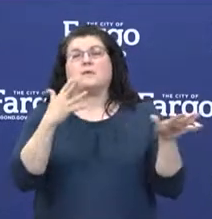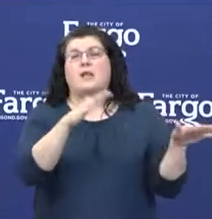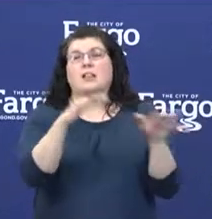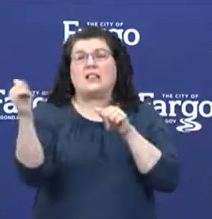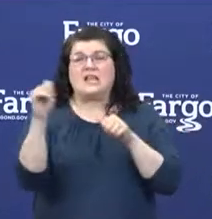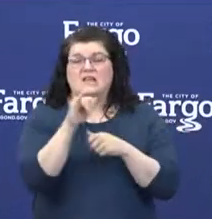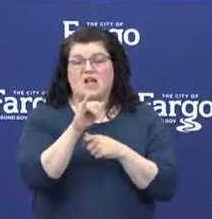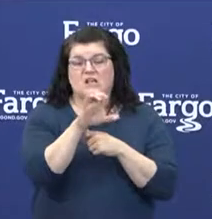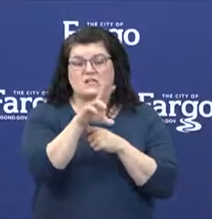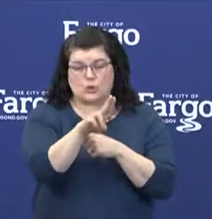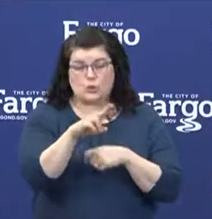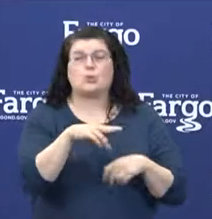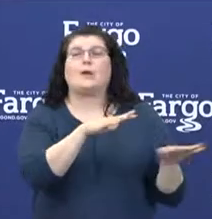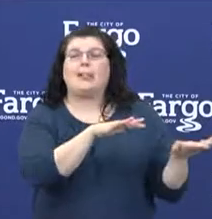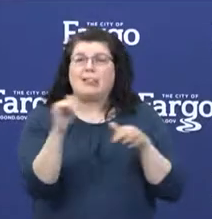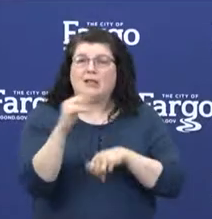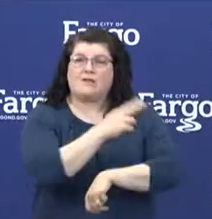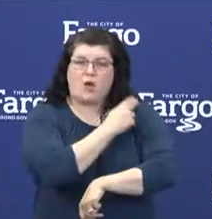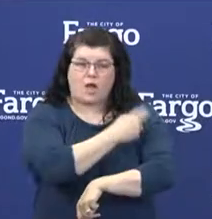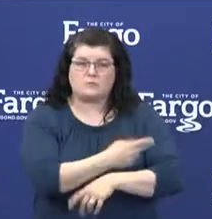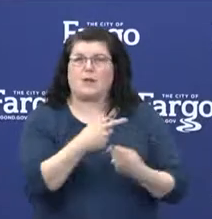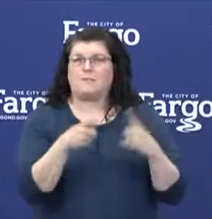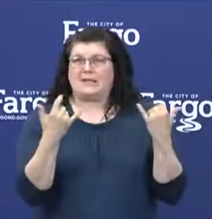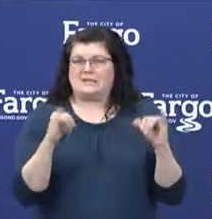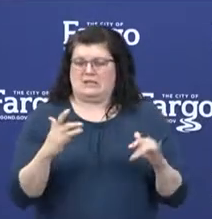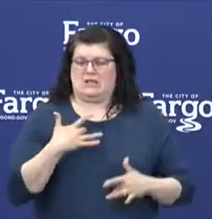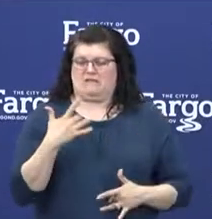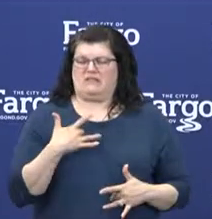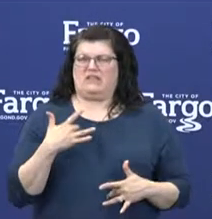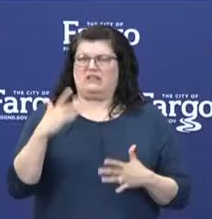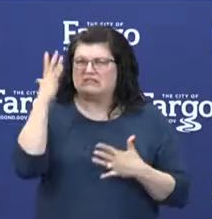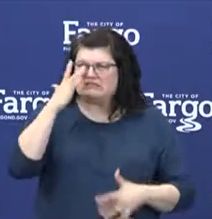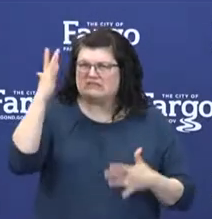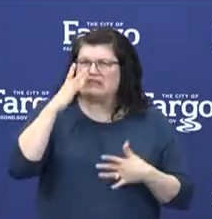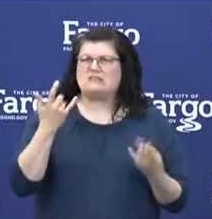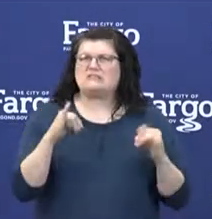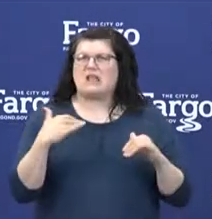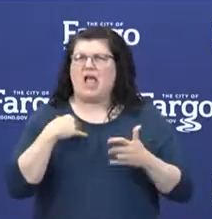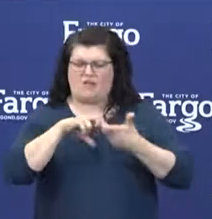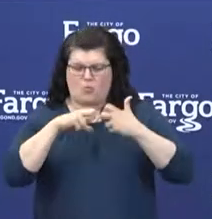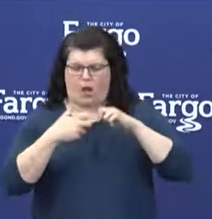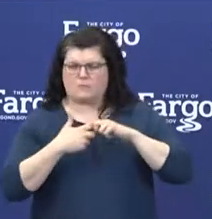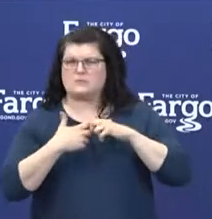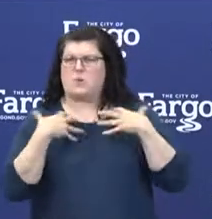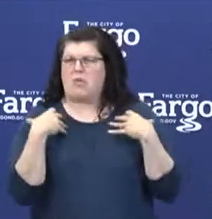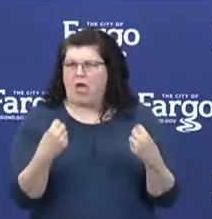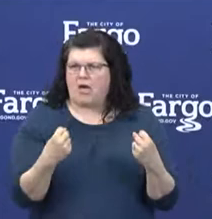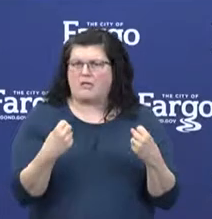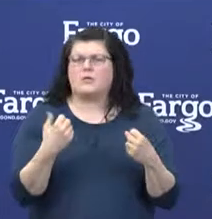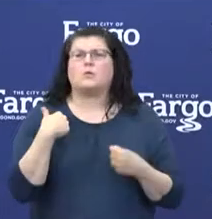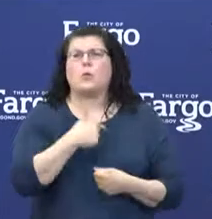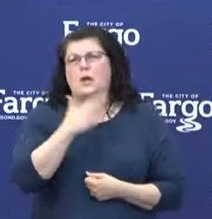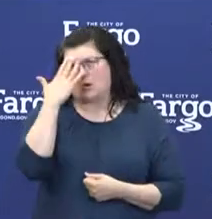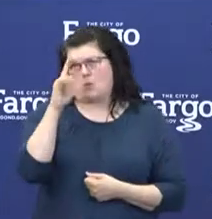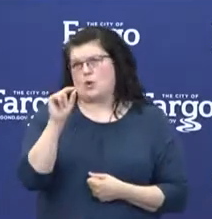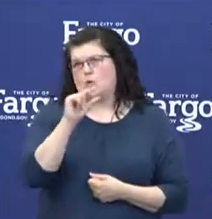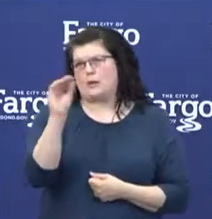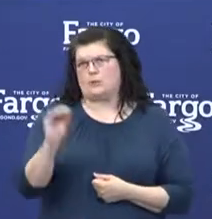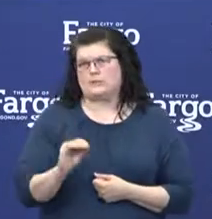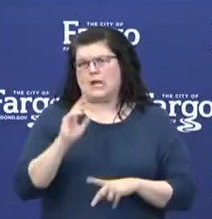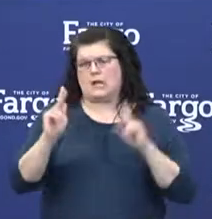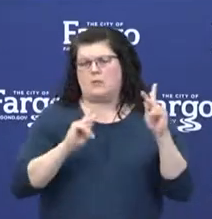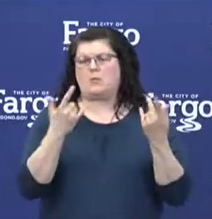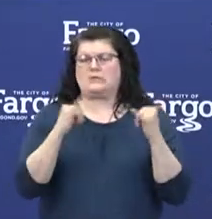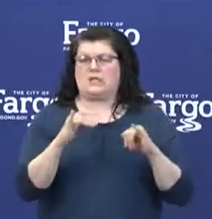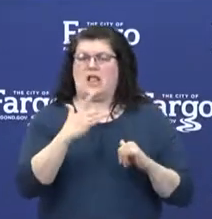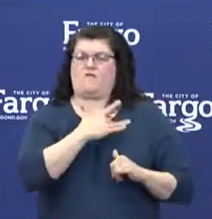but still have significant health effects from the effects of that acute infection. We know that about 20% of patients will have cardiac